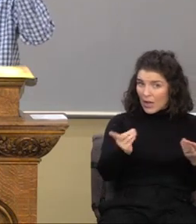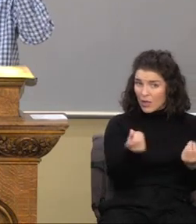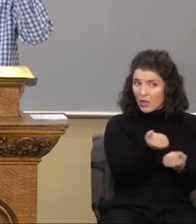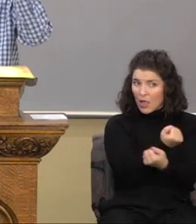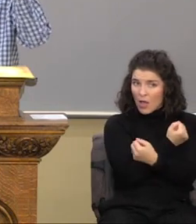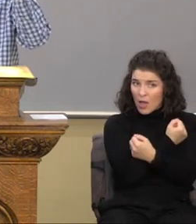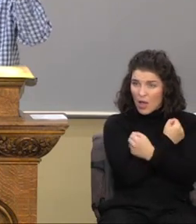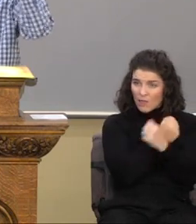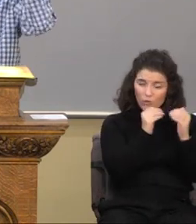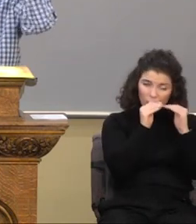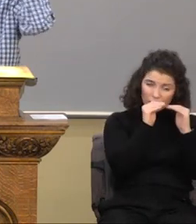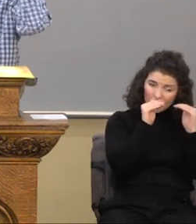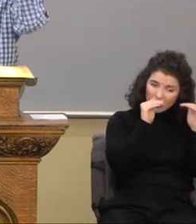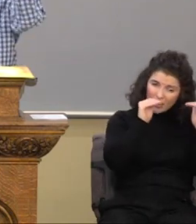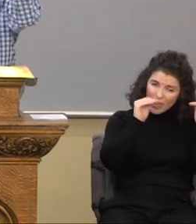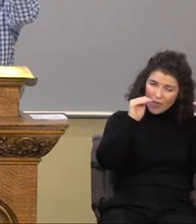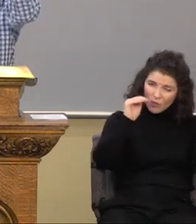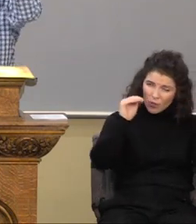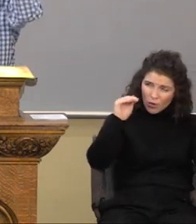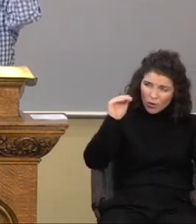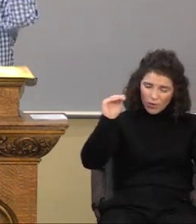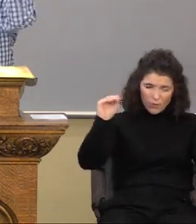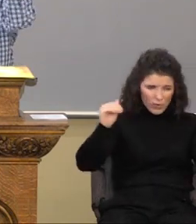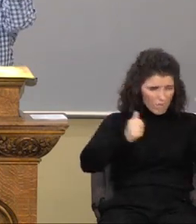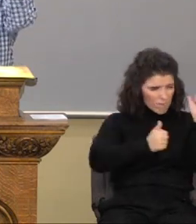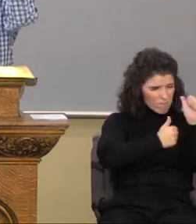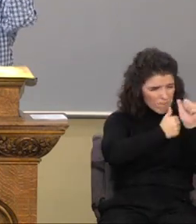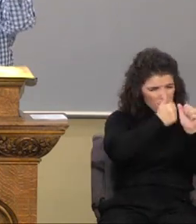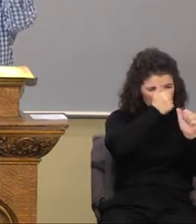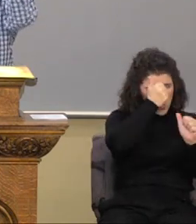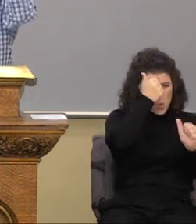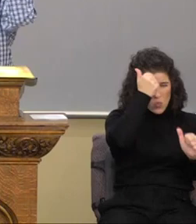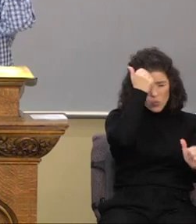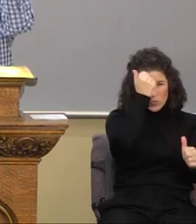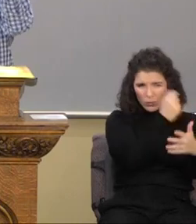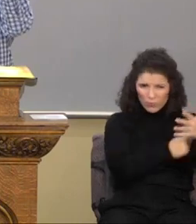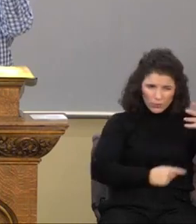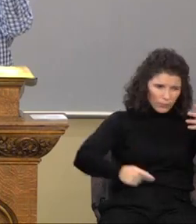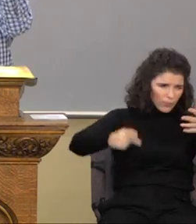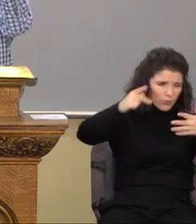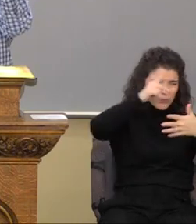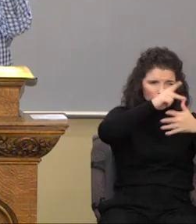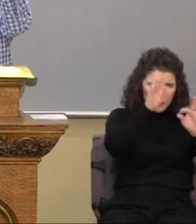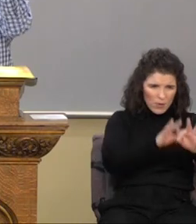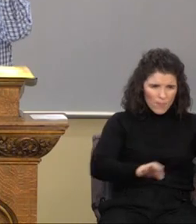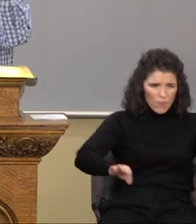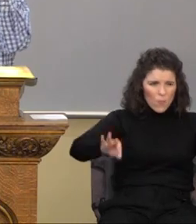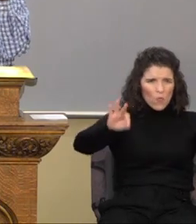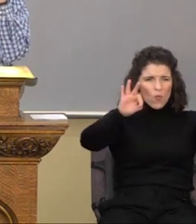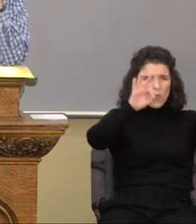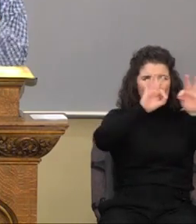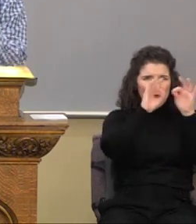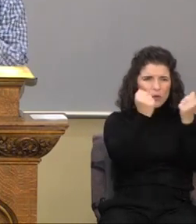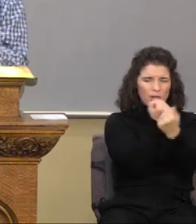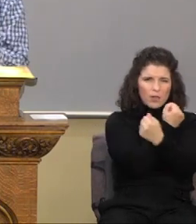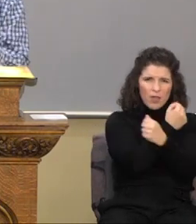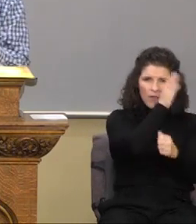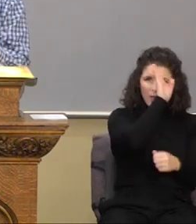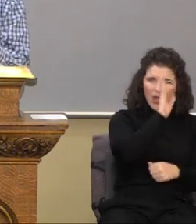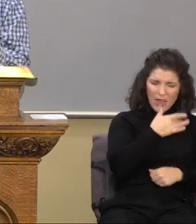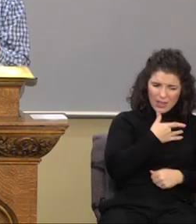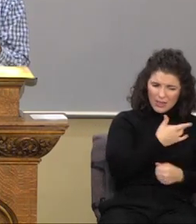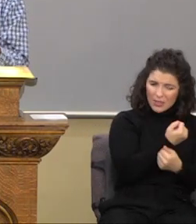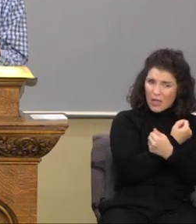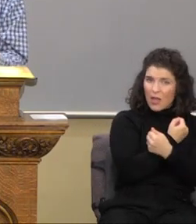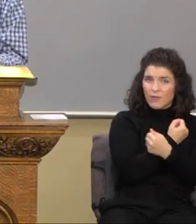of the high, the most premier love. Godly love is something that is unnatural.